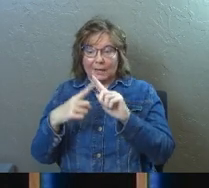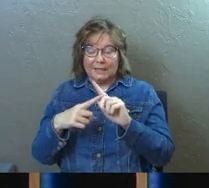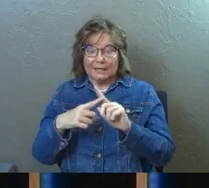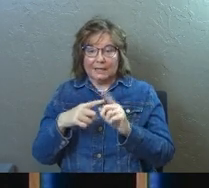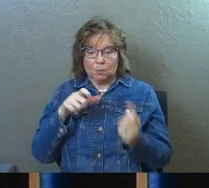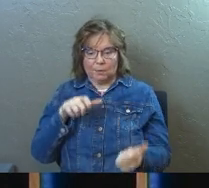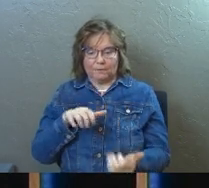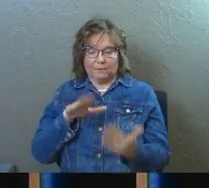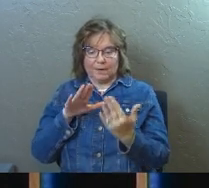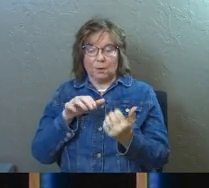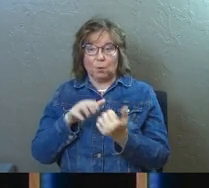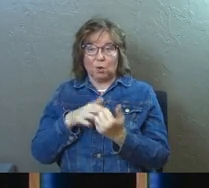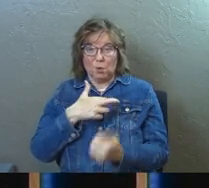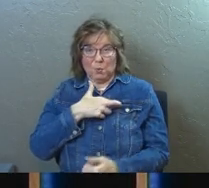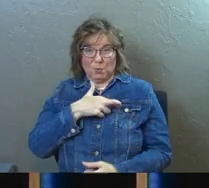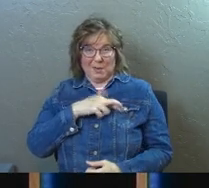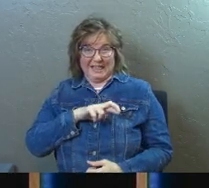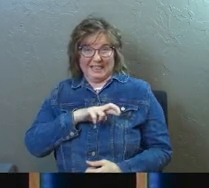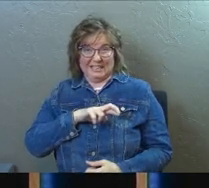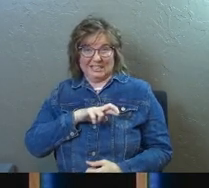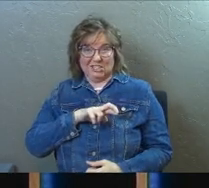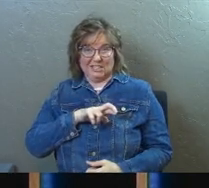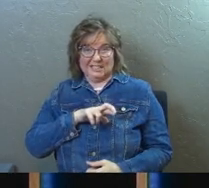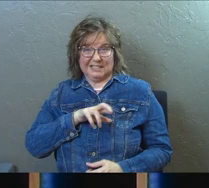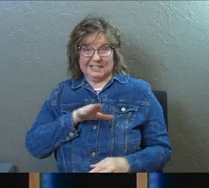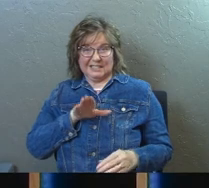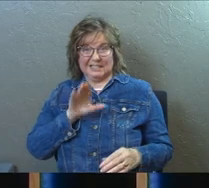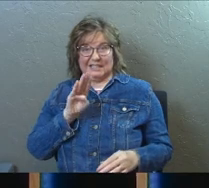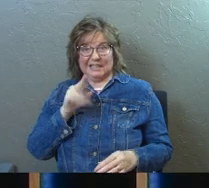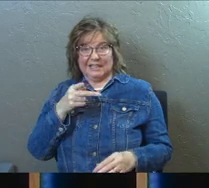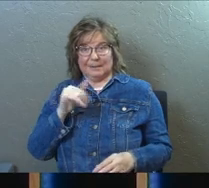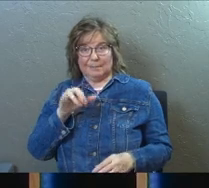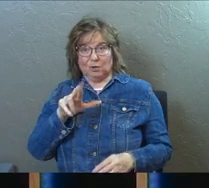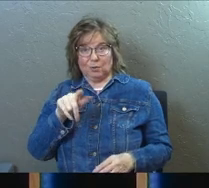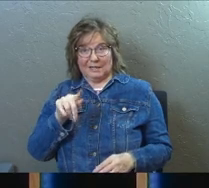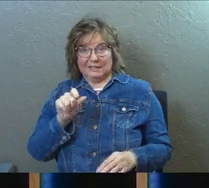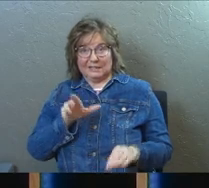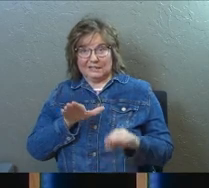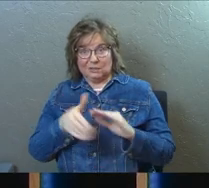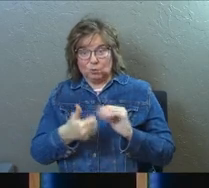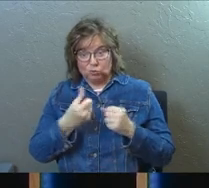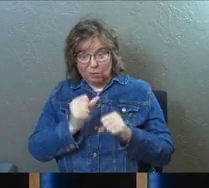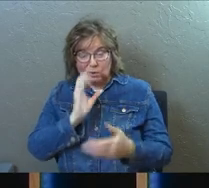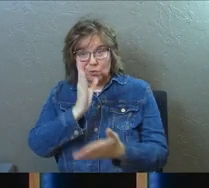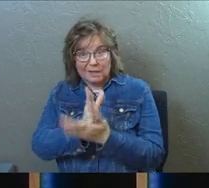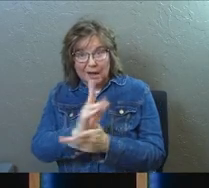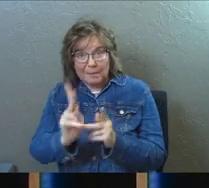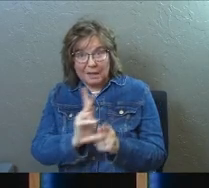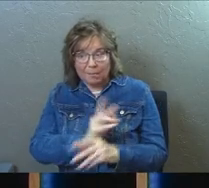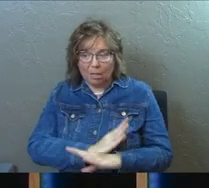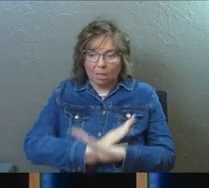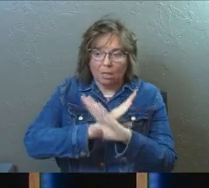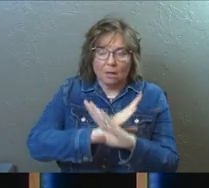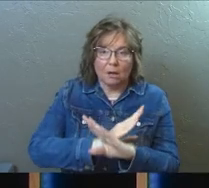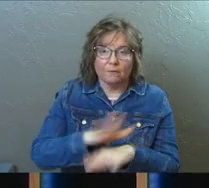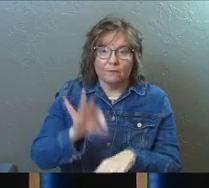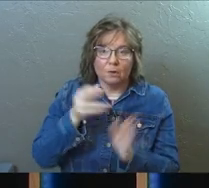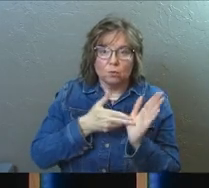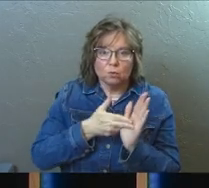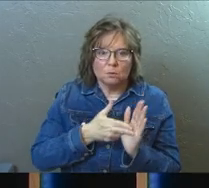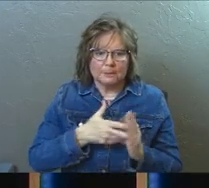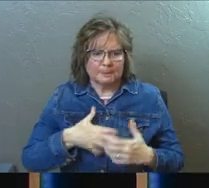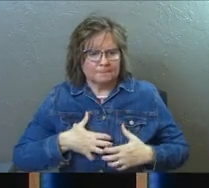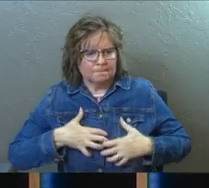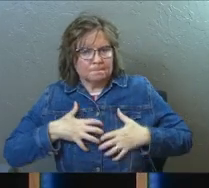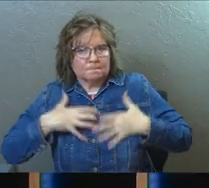he was faced with religious hypocrites who were trying to stop other people from finding the truth, the harsh side